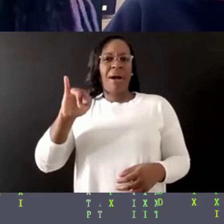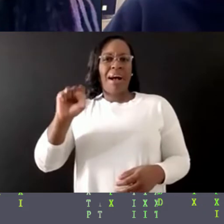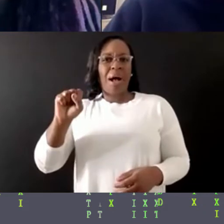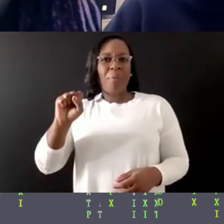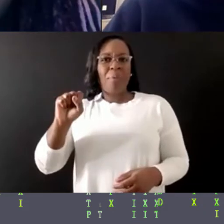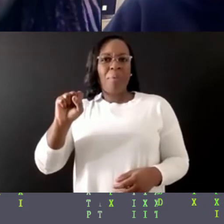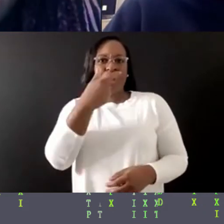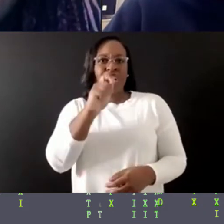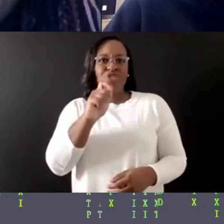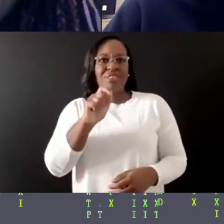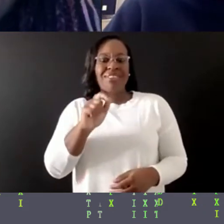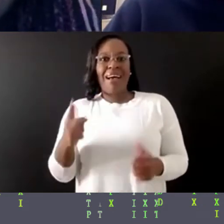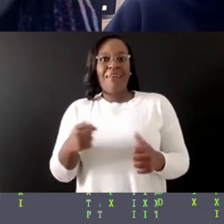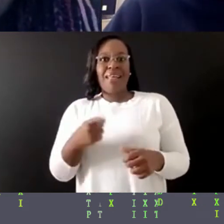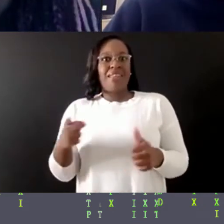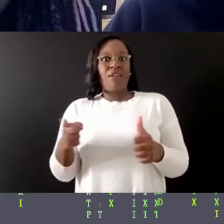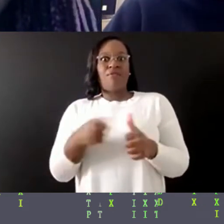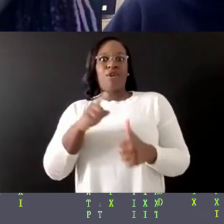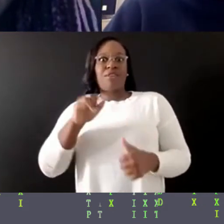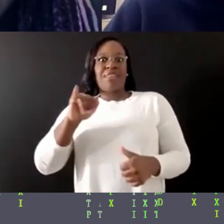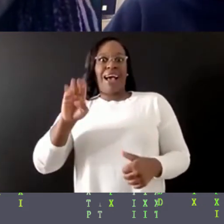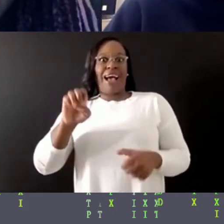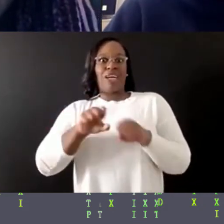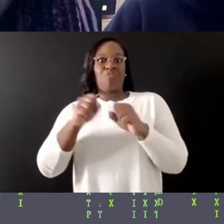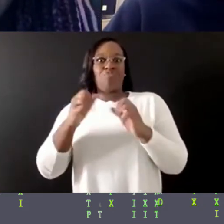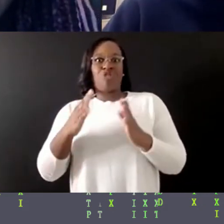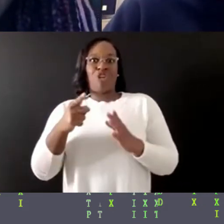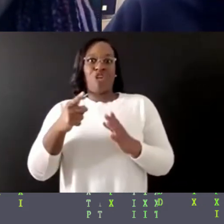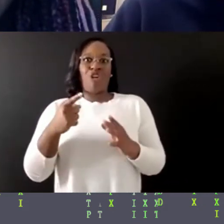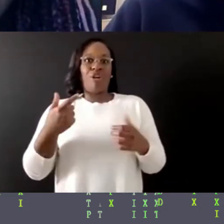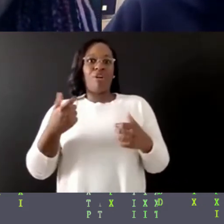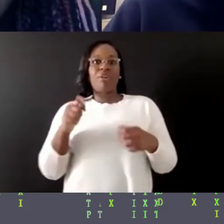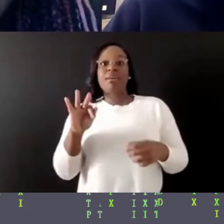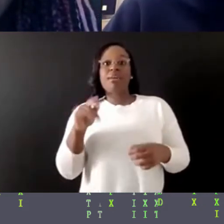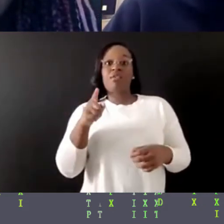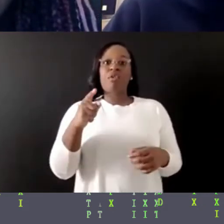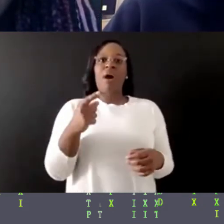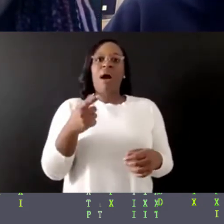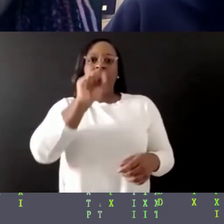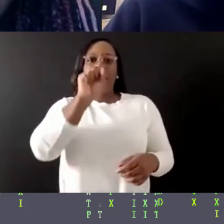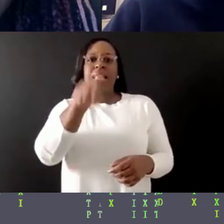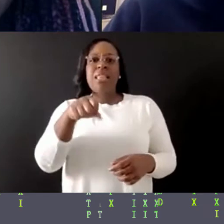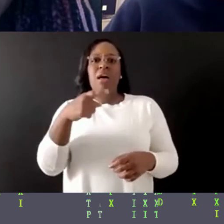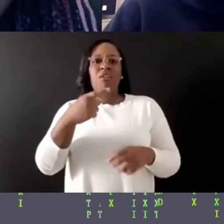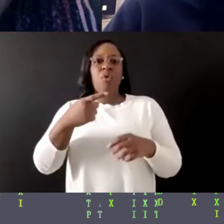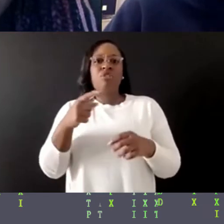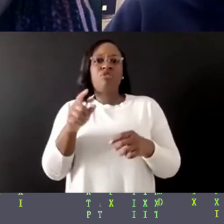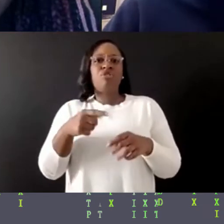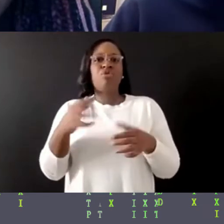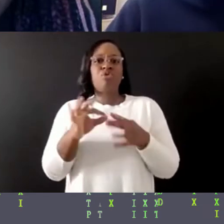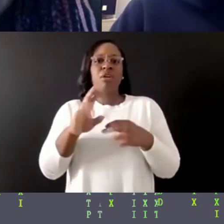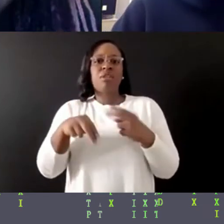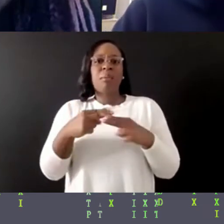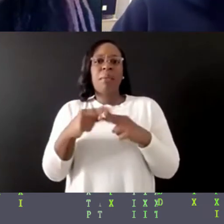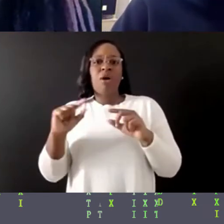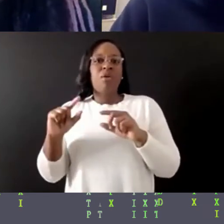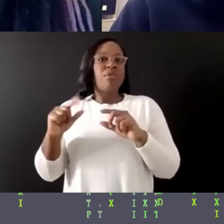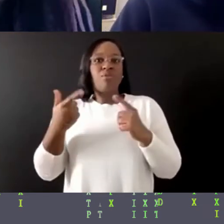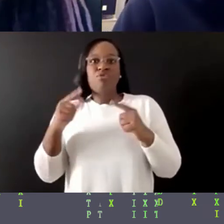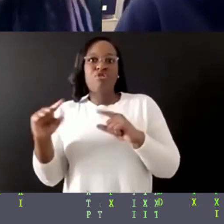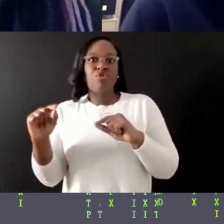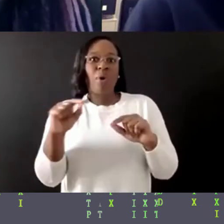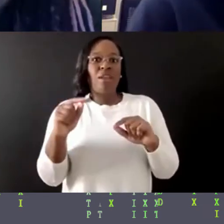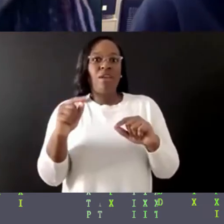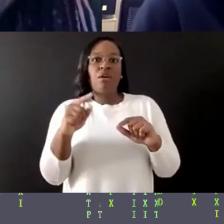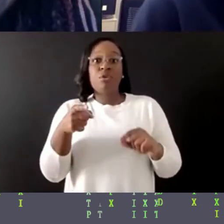to begin to tap into something. Or if you're watching a show and like I'm glad that you referenced Twitter, just use the hashtag because more often than not, somebody is going to be watching